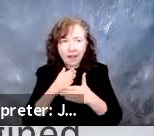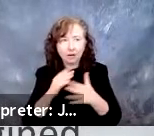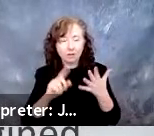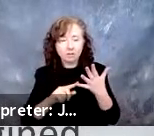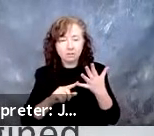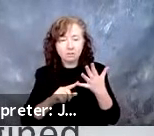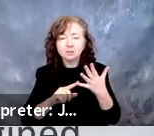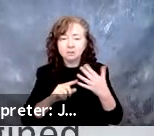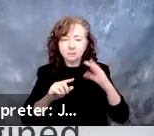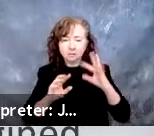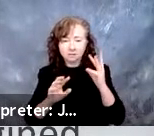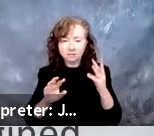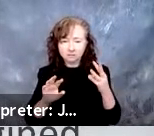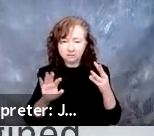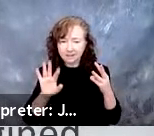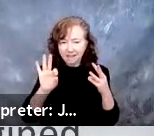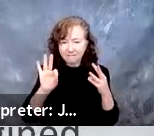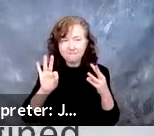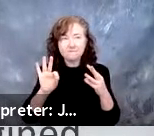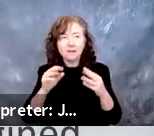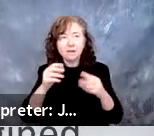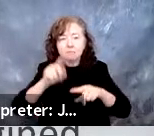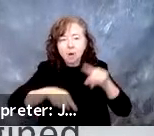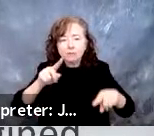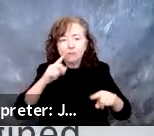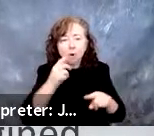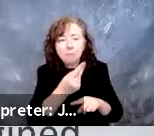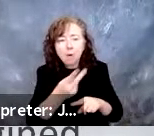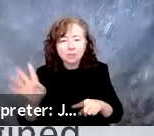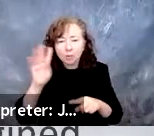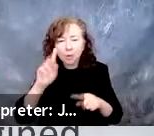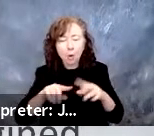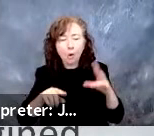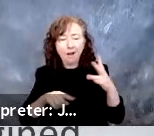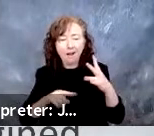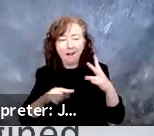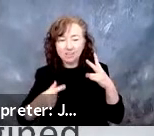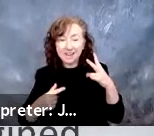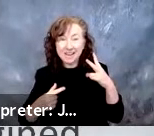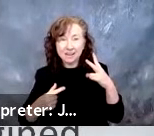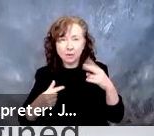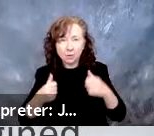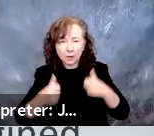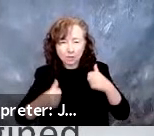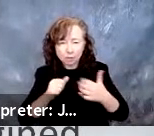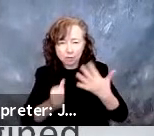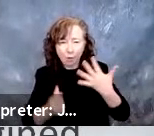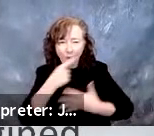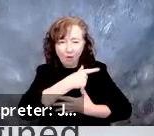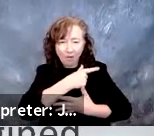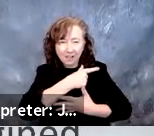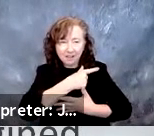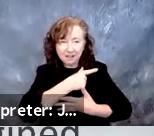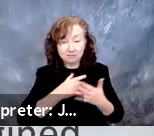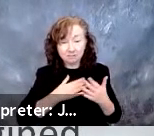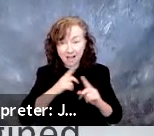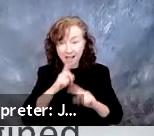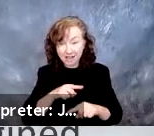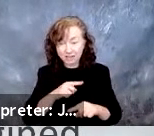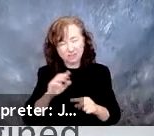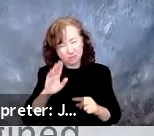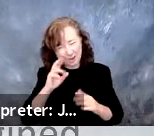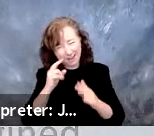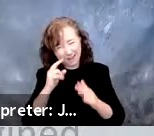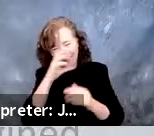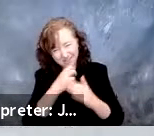-passenger public transportation? Or G, are they all of the above? And you probably know what my answer is going to be. Next slide, please.